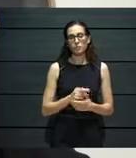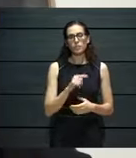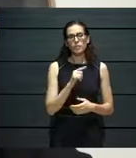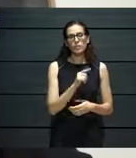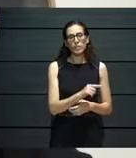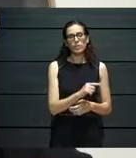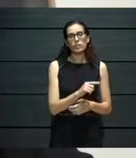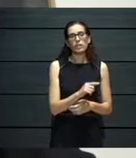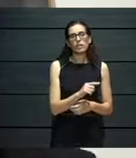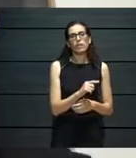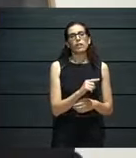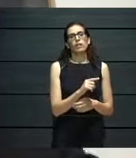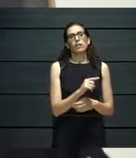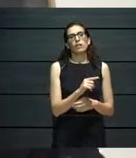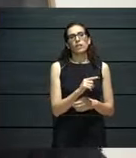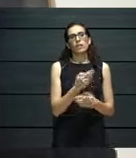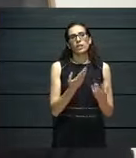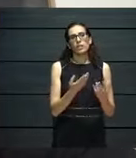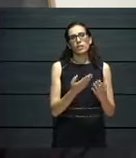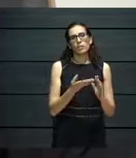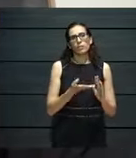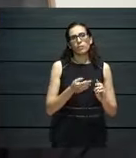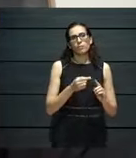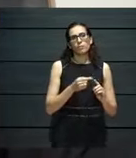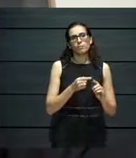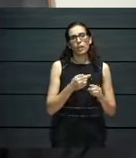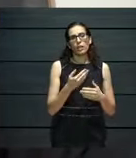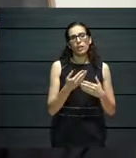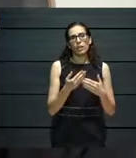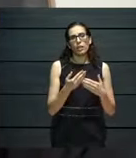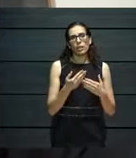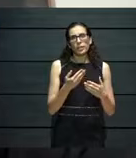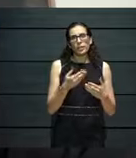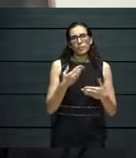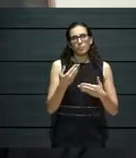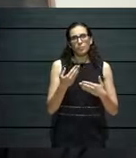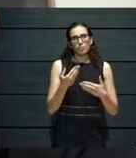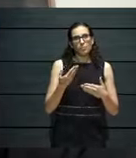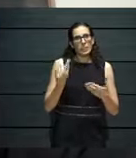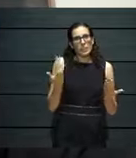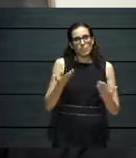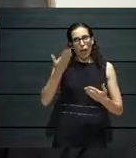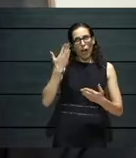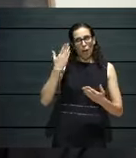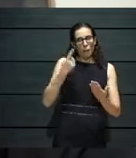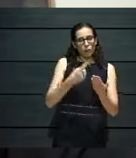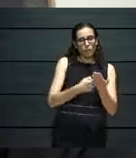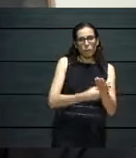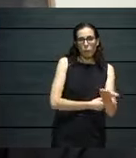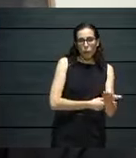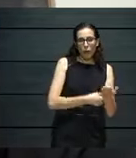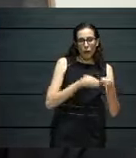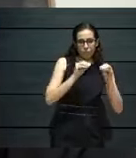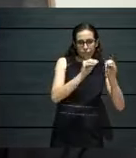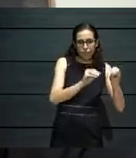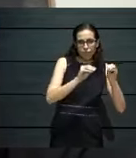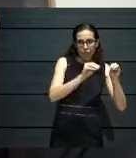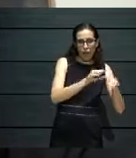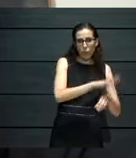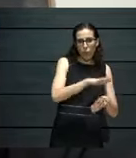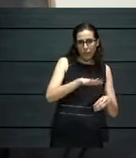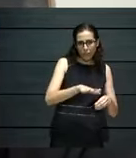of very much an extension of our children's engagement program that we do in the space.